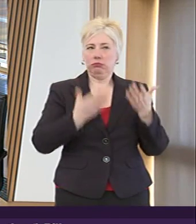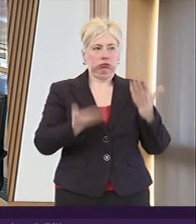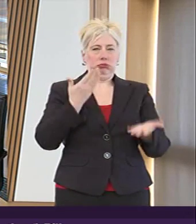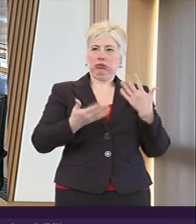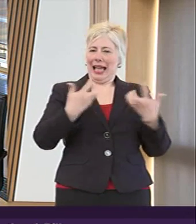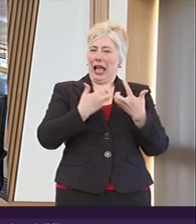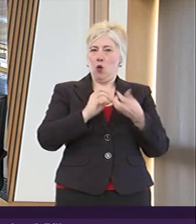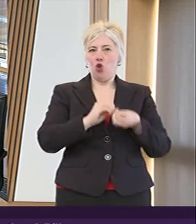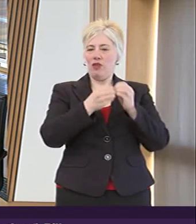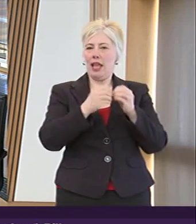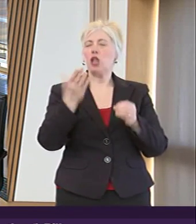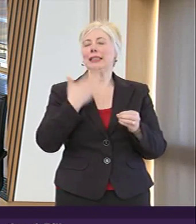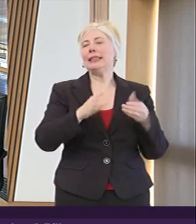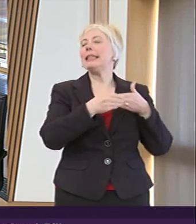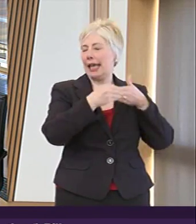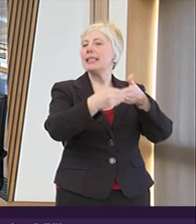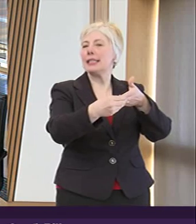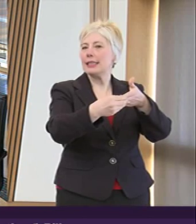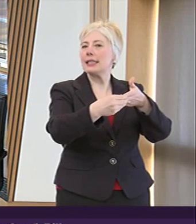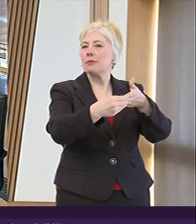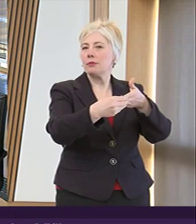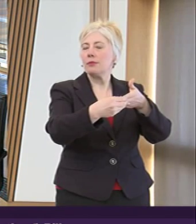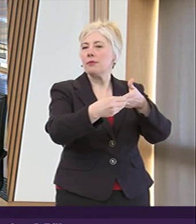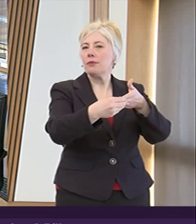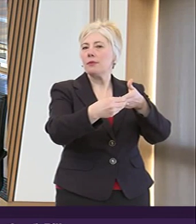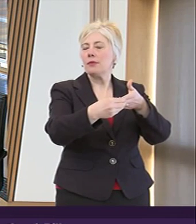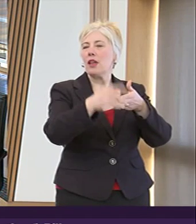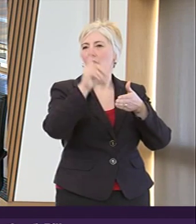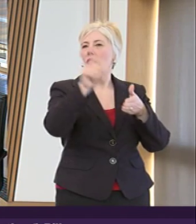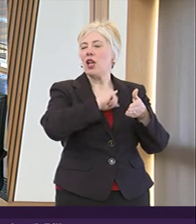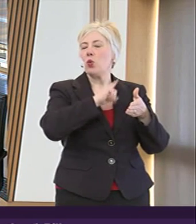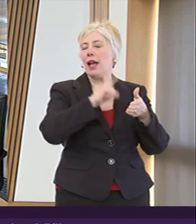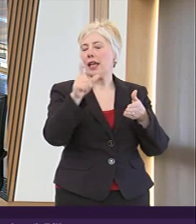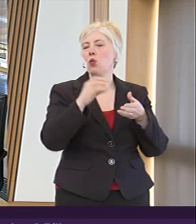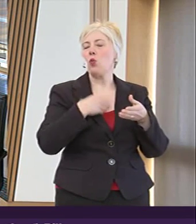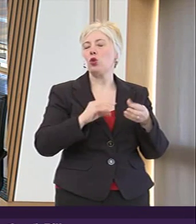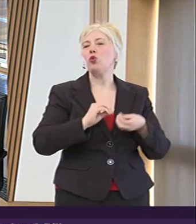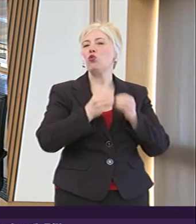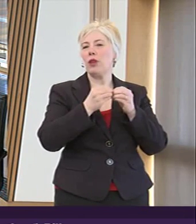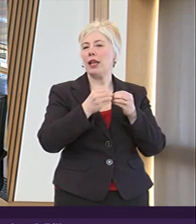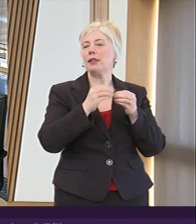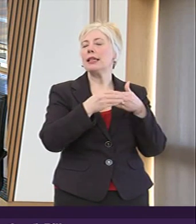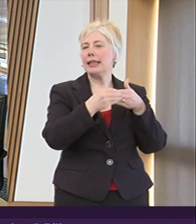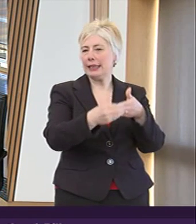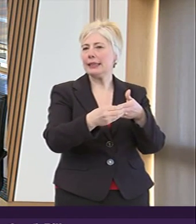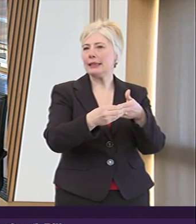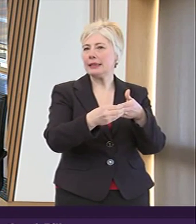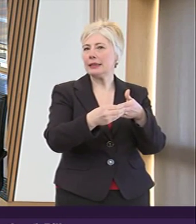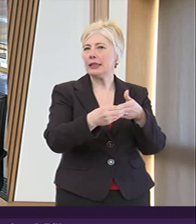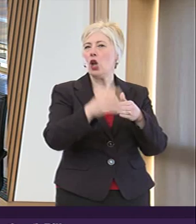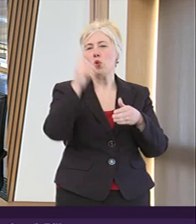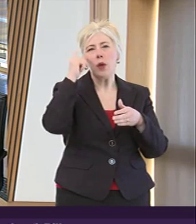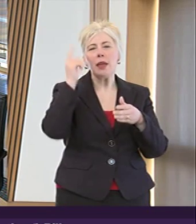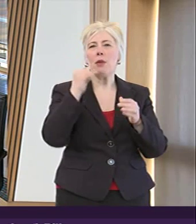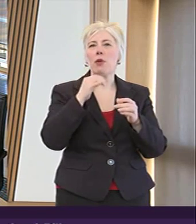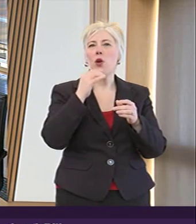than being a directly expressed intent I think on that basis we perhaps should simplify